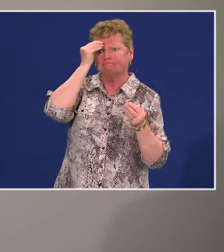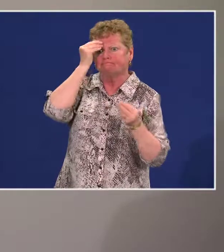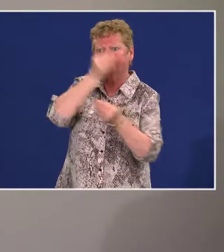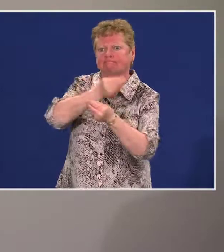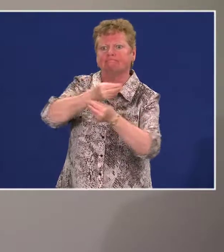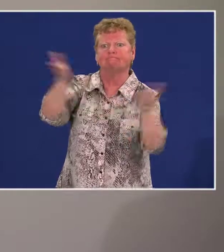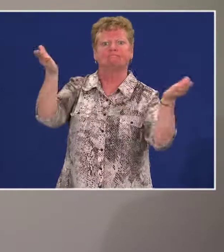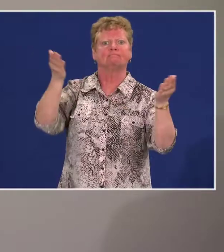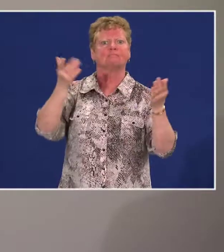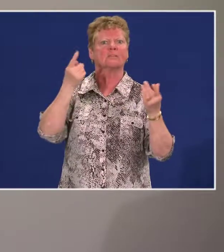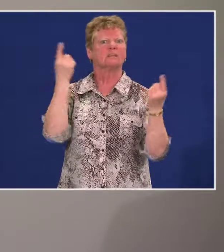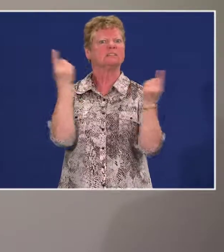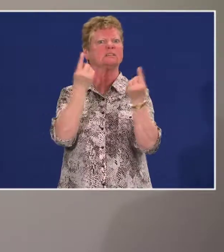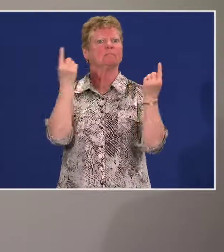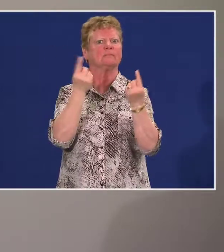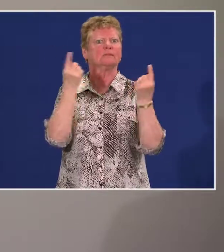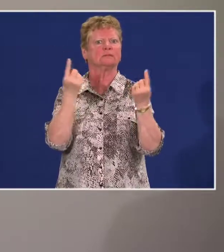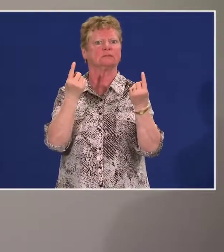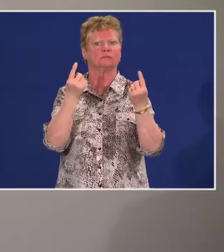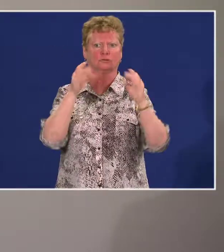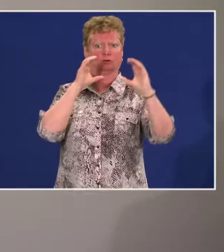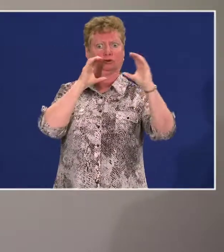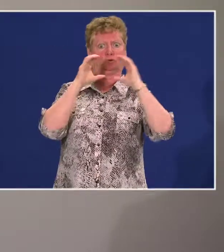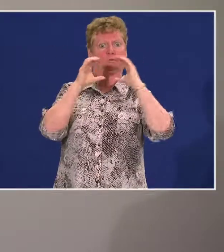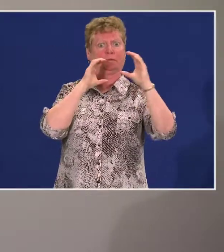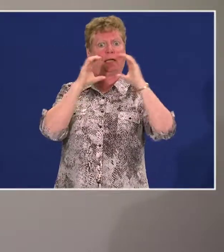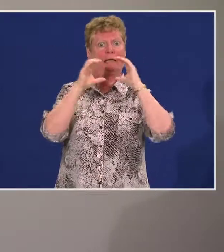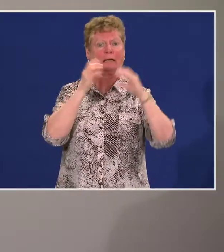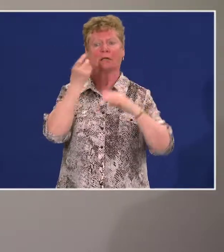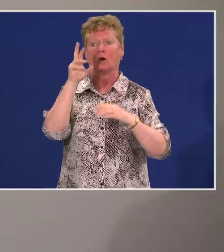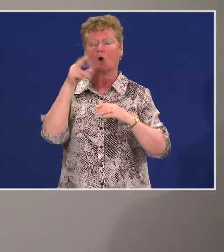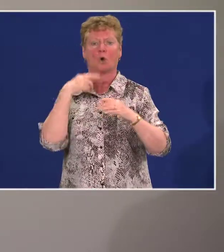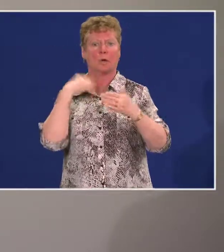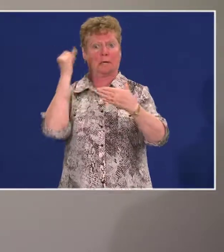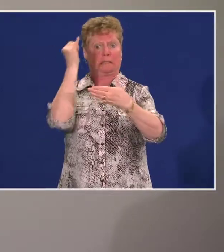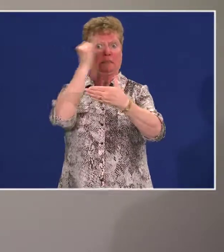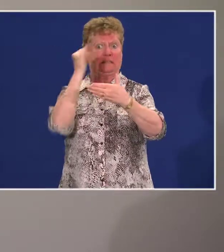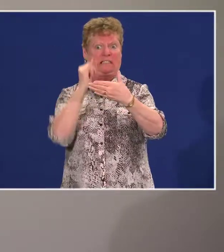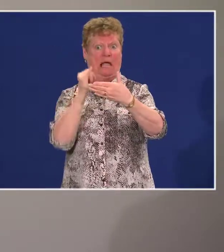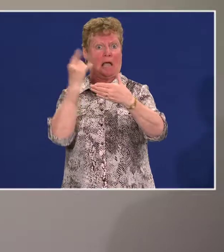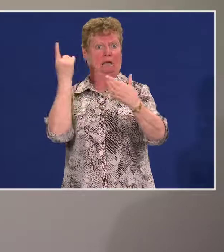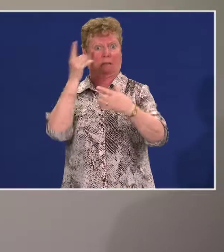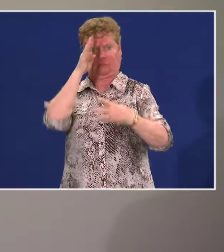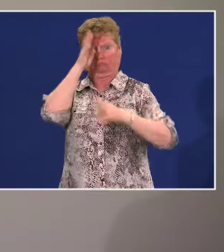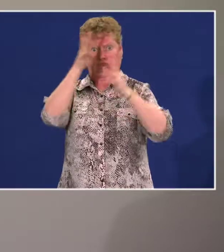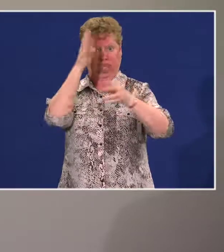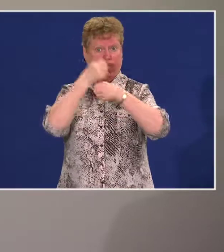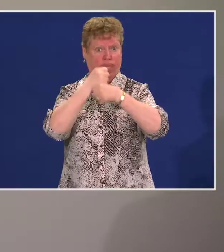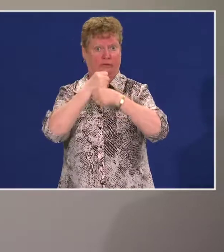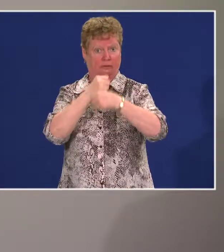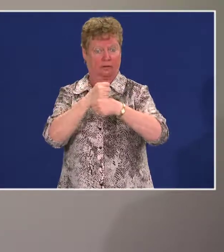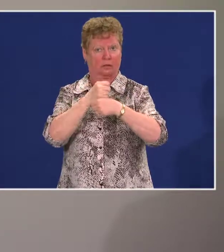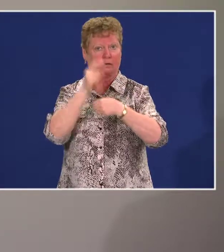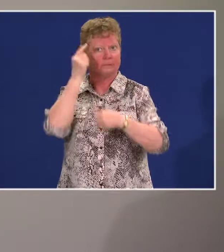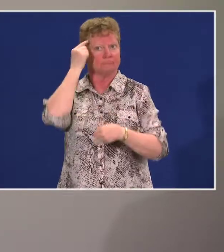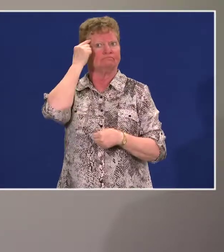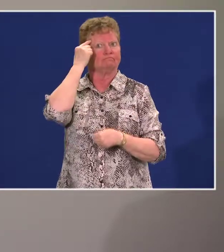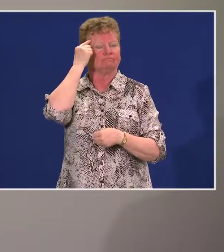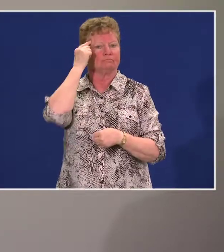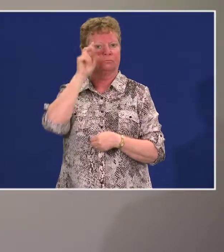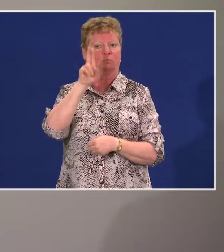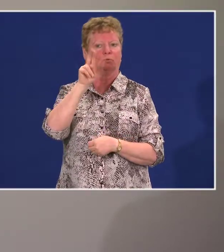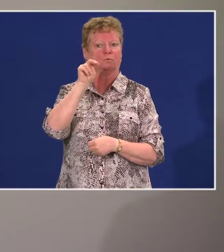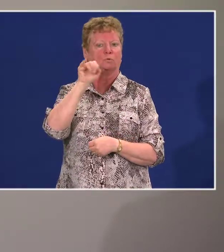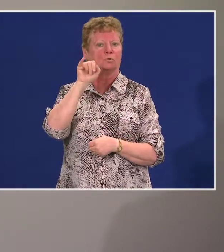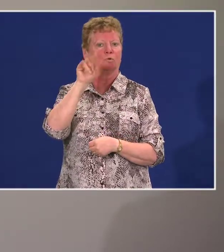or we're designing some sort of a product, we need to keep in mind the concept of universal